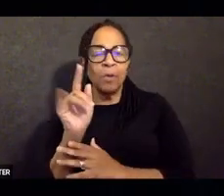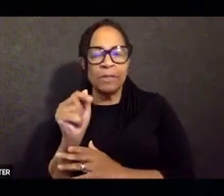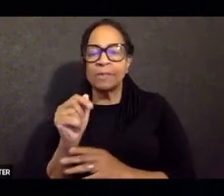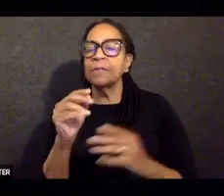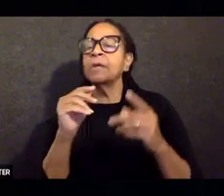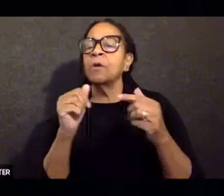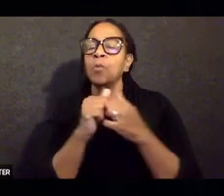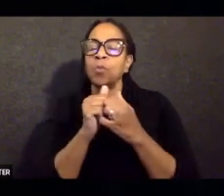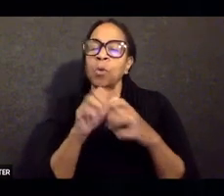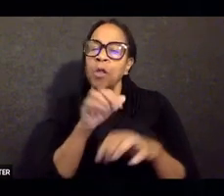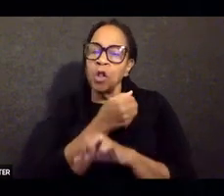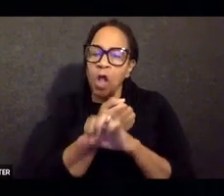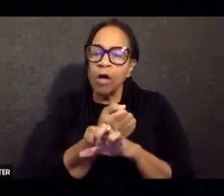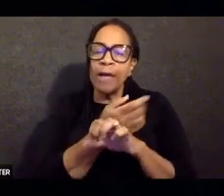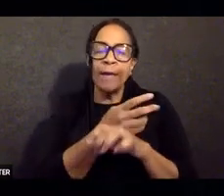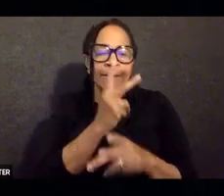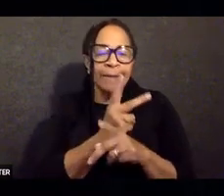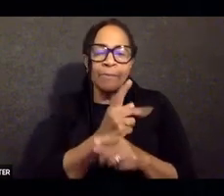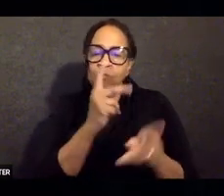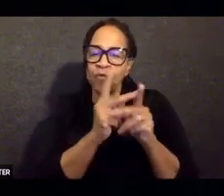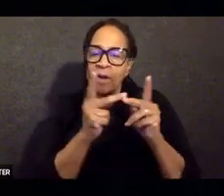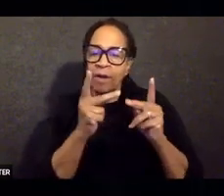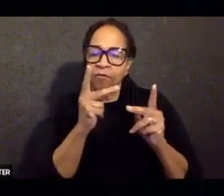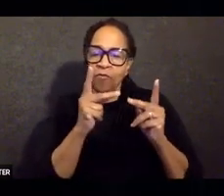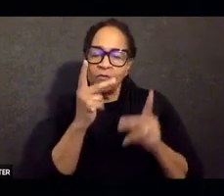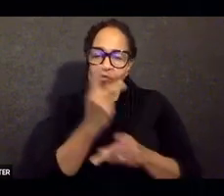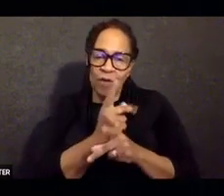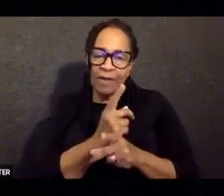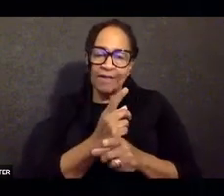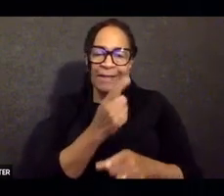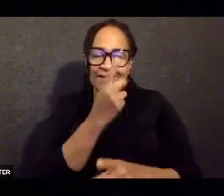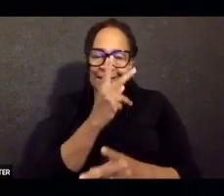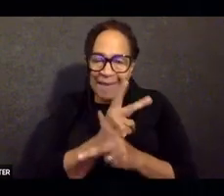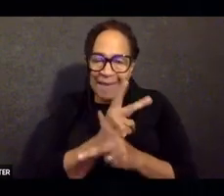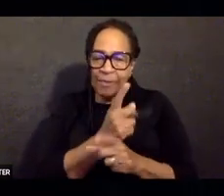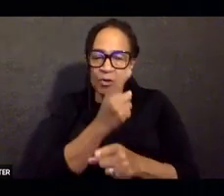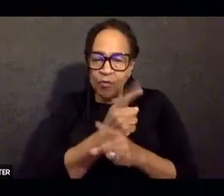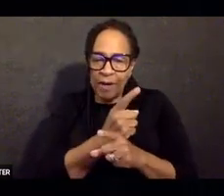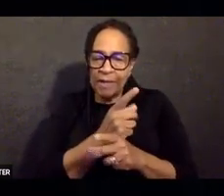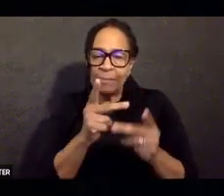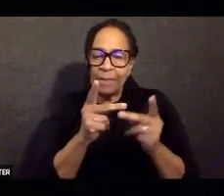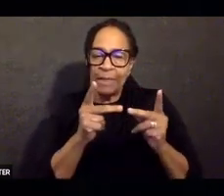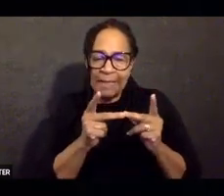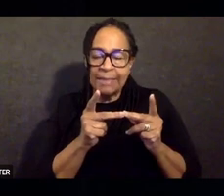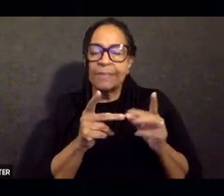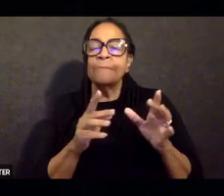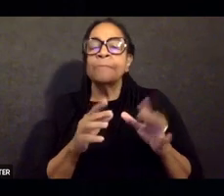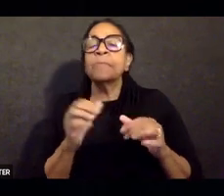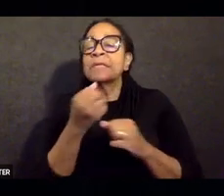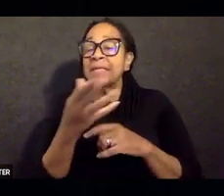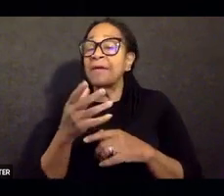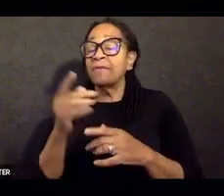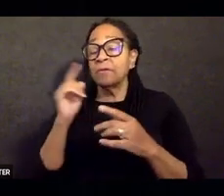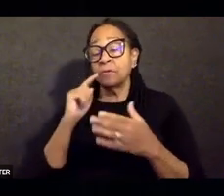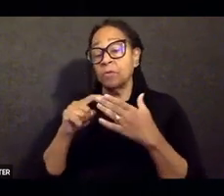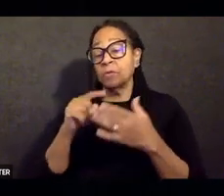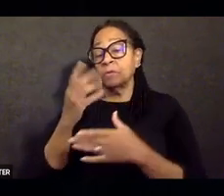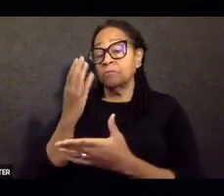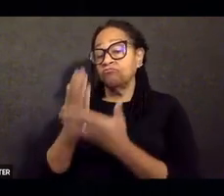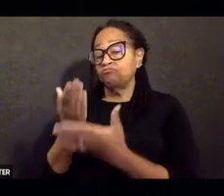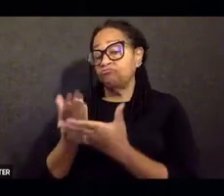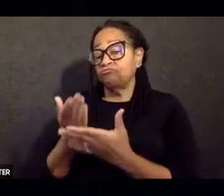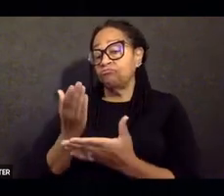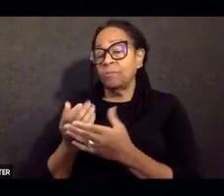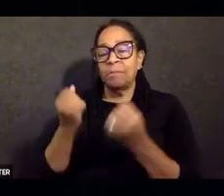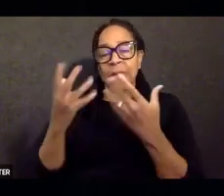and stored properly greatly reduce the chance of children being injured. Several organizations noted that a